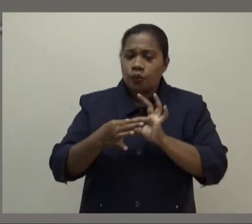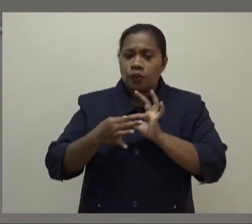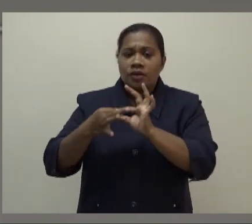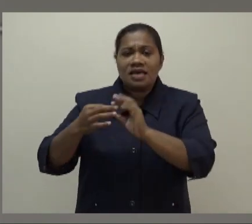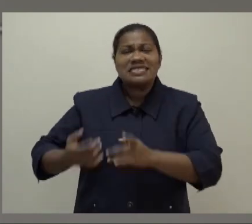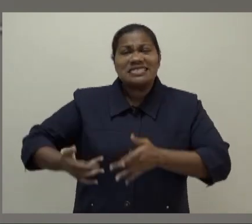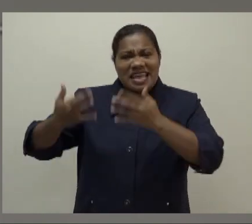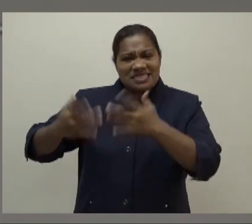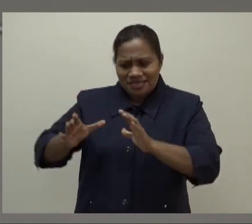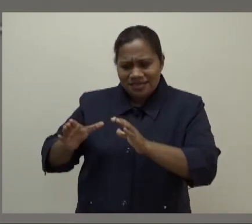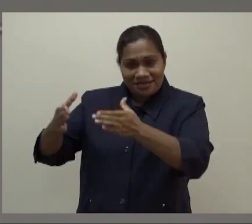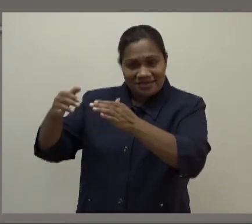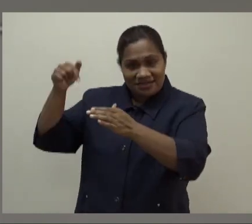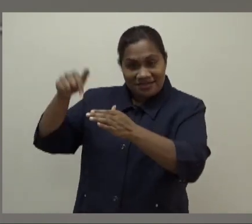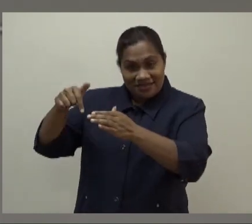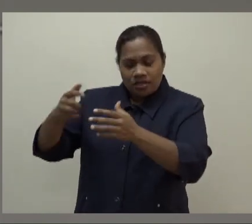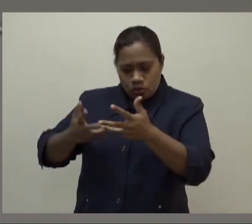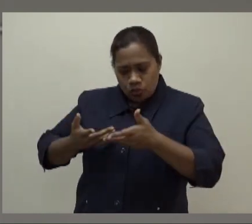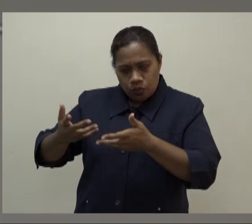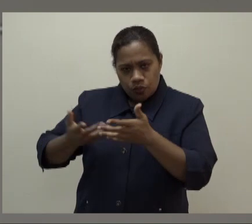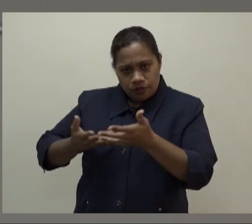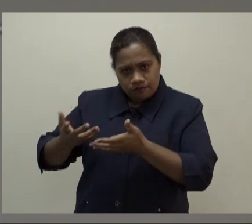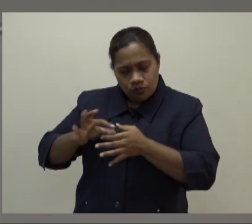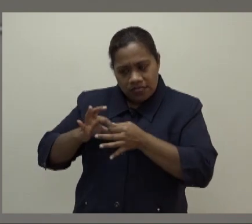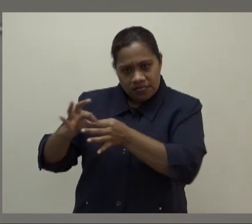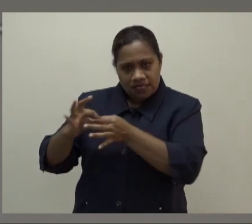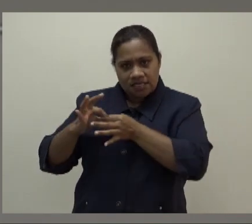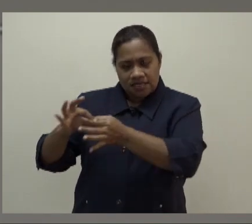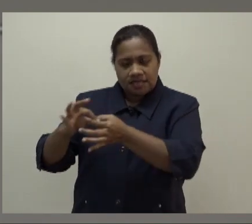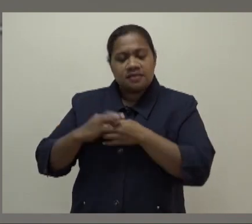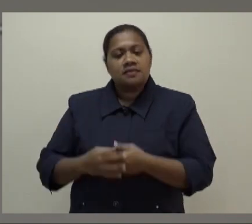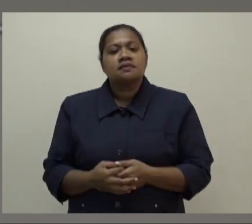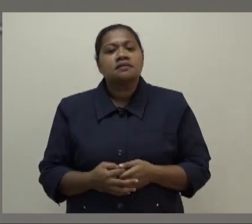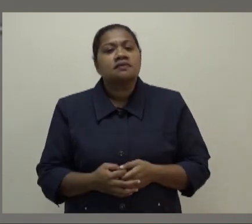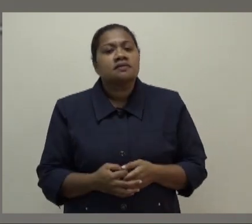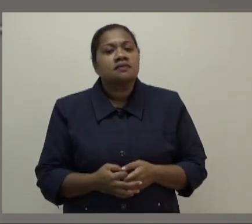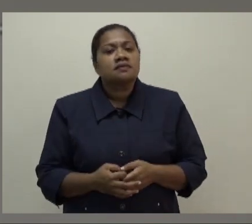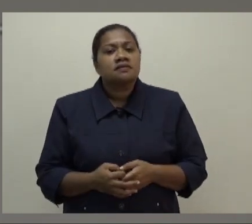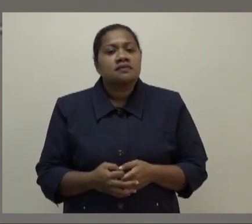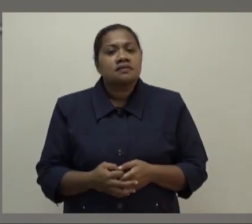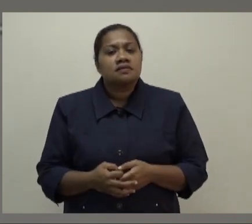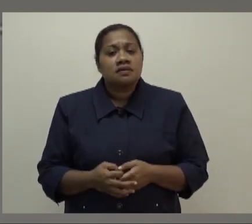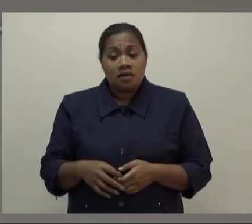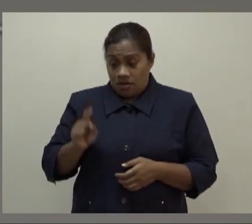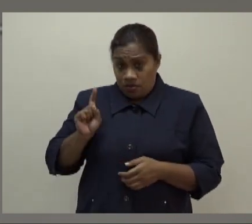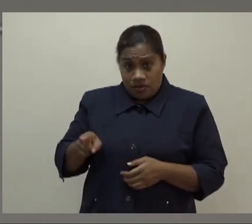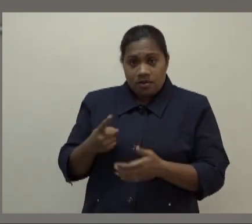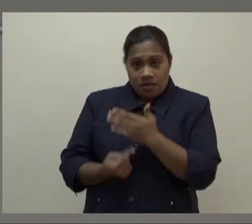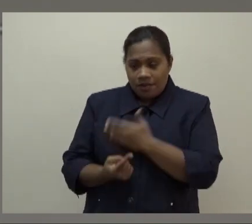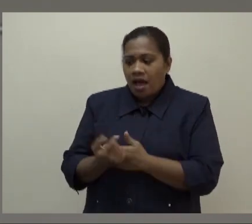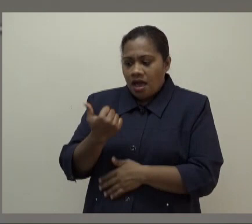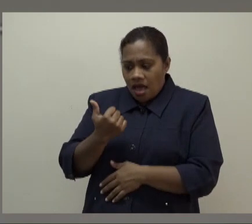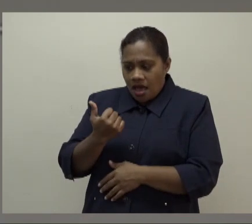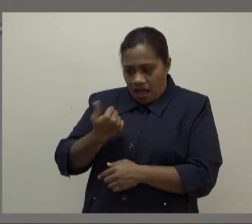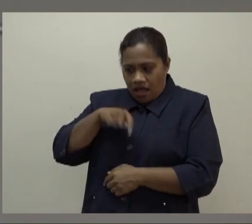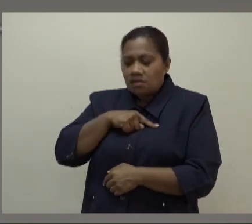on the step that was being put together by a stats unit and that allowed us to be more targeted in